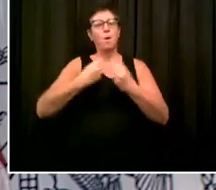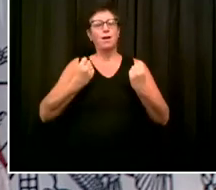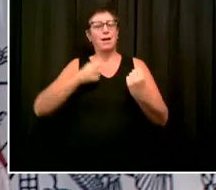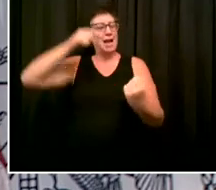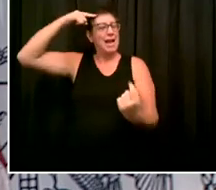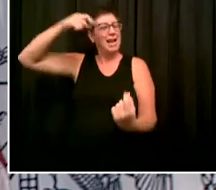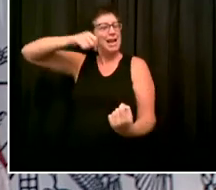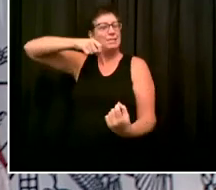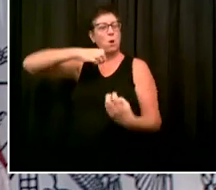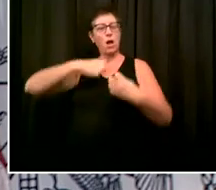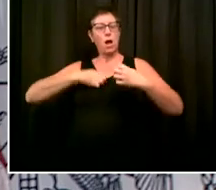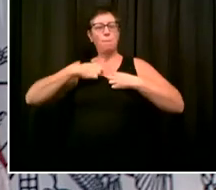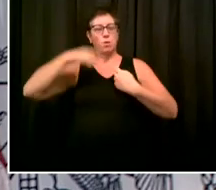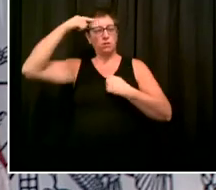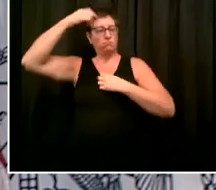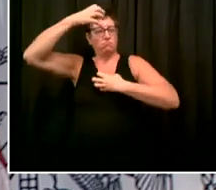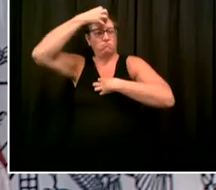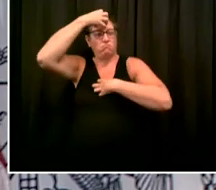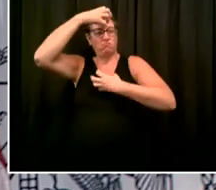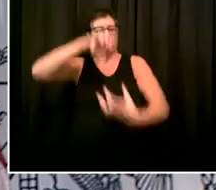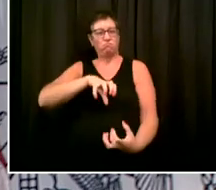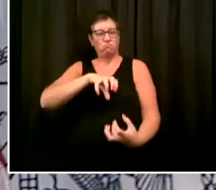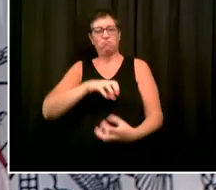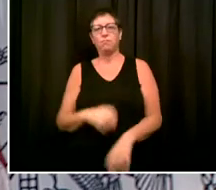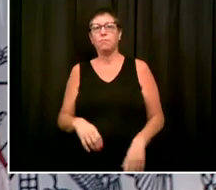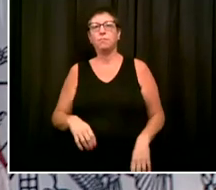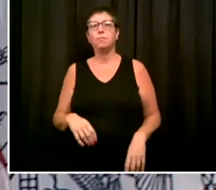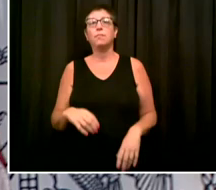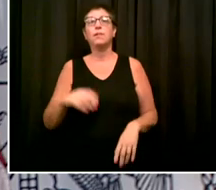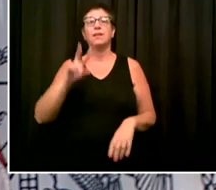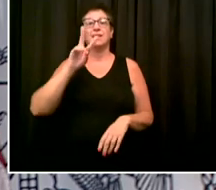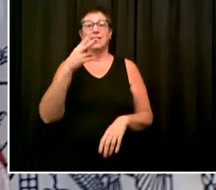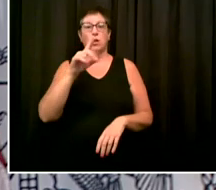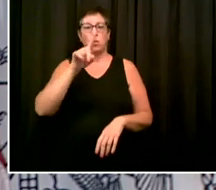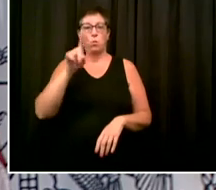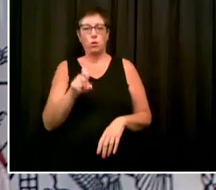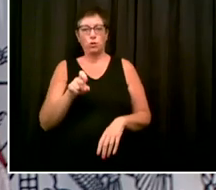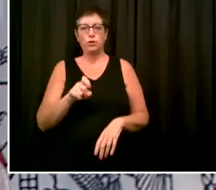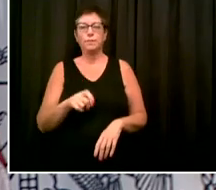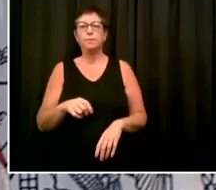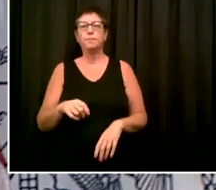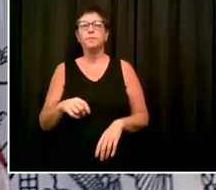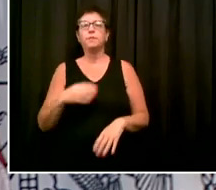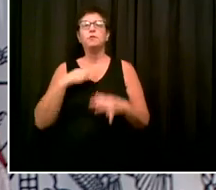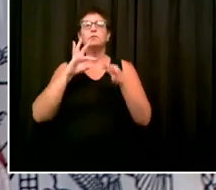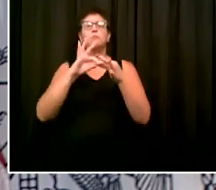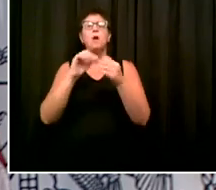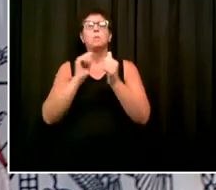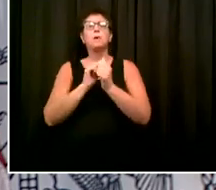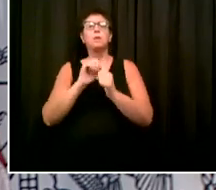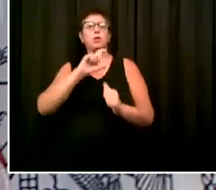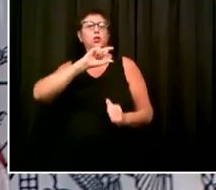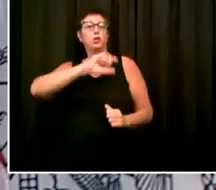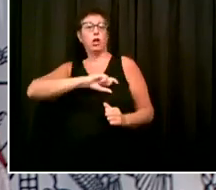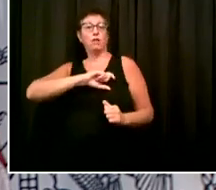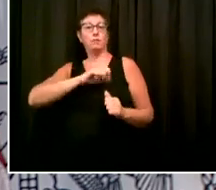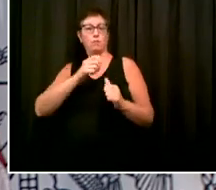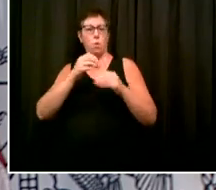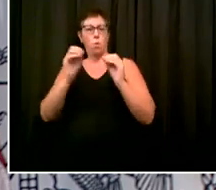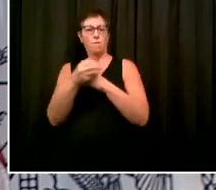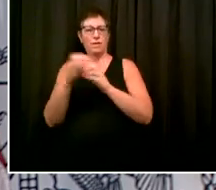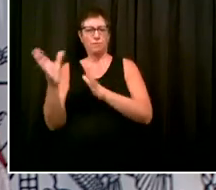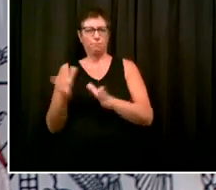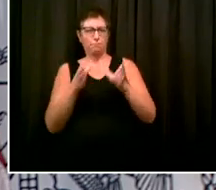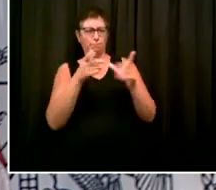The second question is about the stops from the people from out of town. How do you arrive or how has the 20